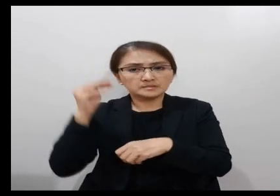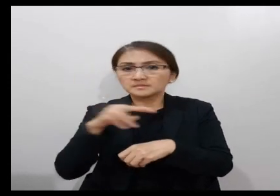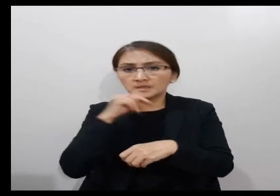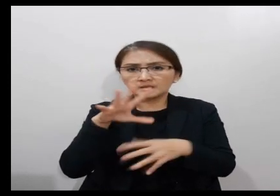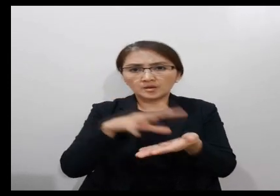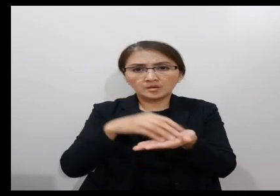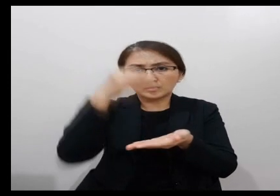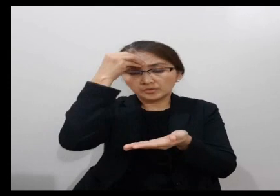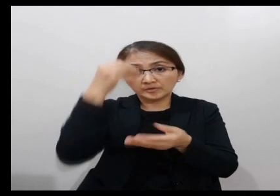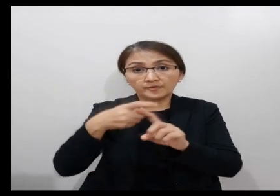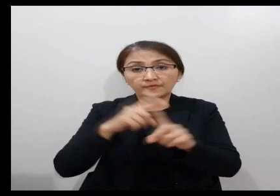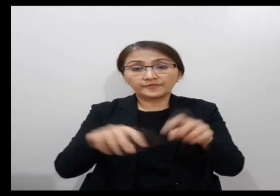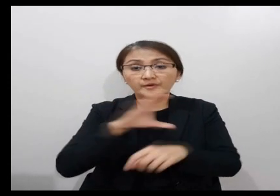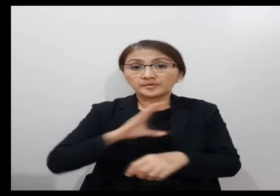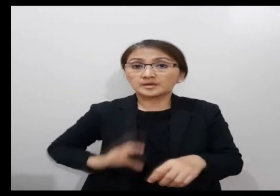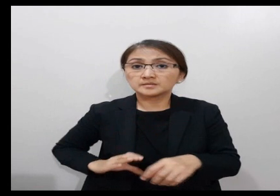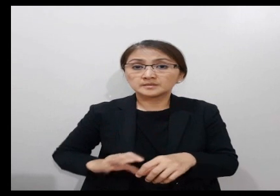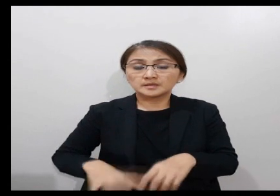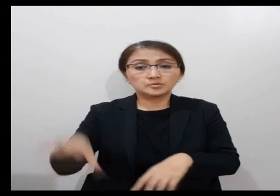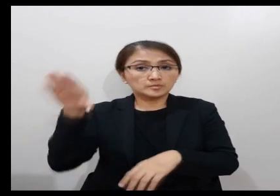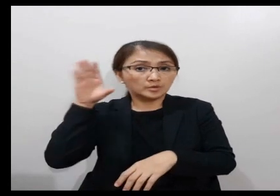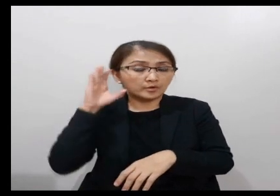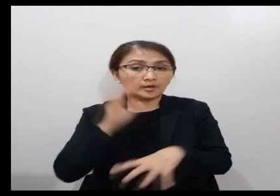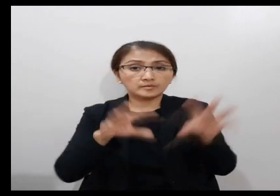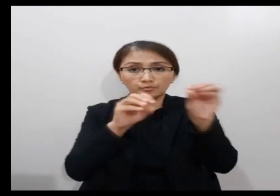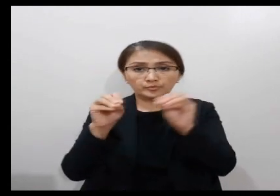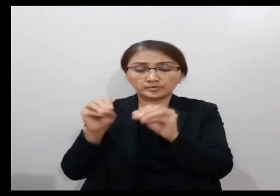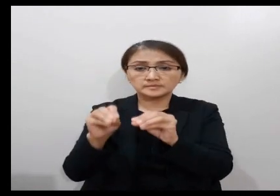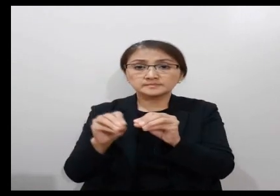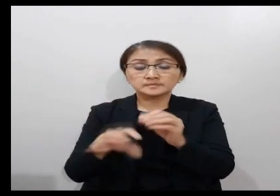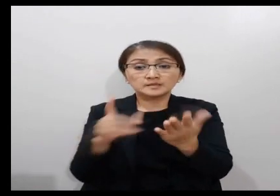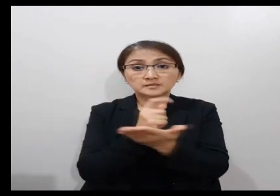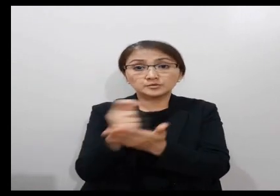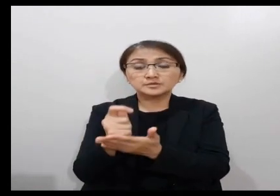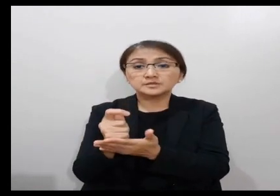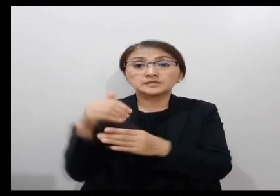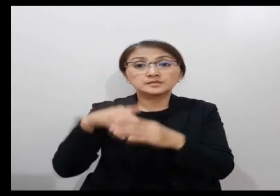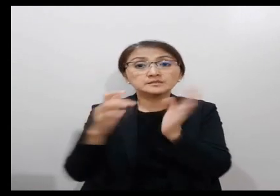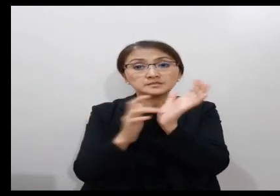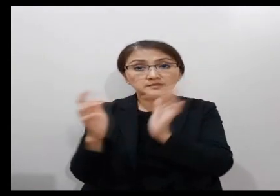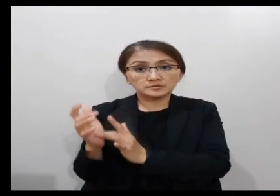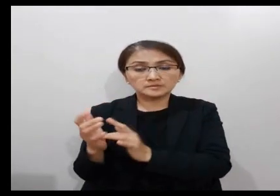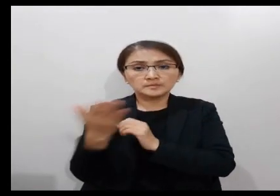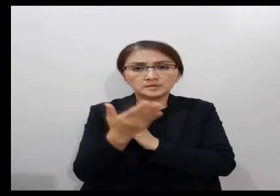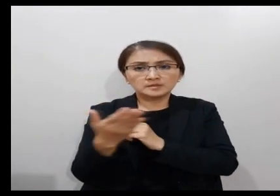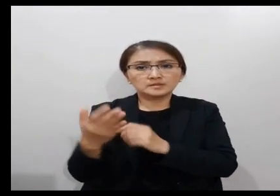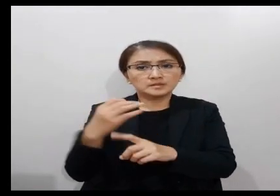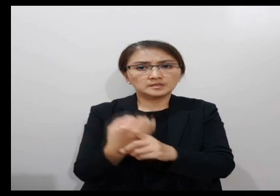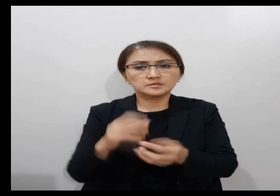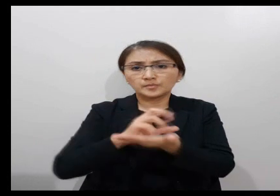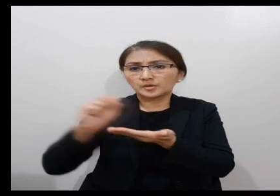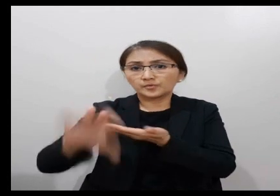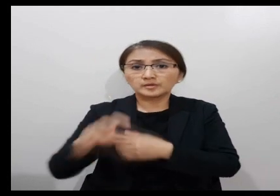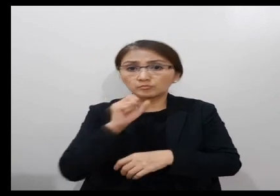learned Christ, assuming that you have heard of him and were taught in him, as truth is in Jesus, that you should put away